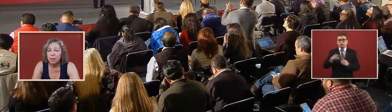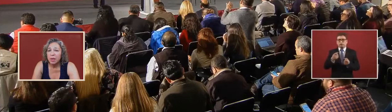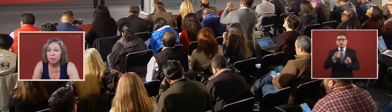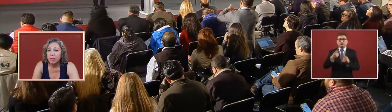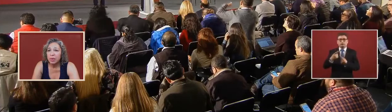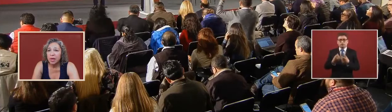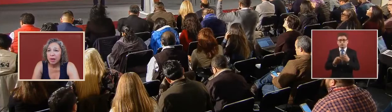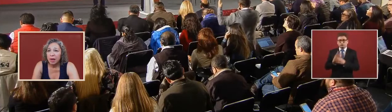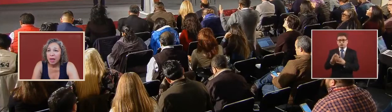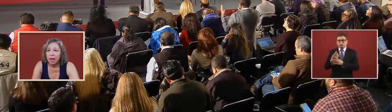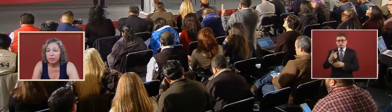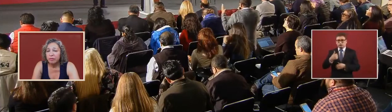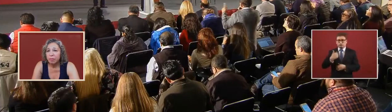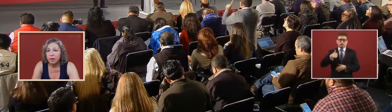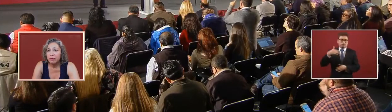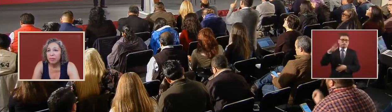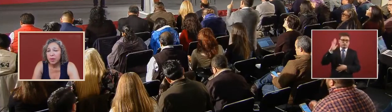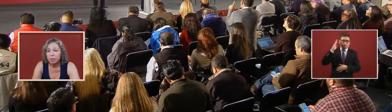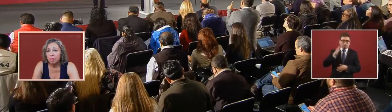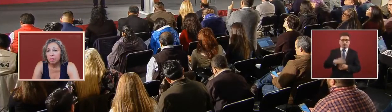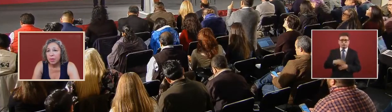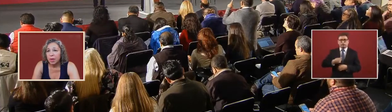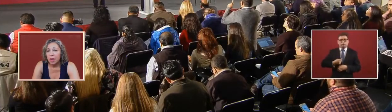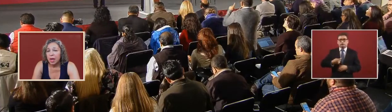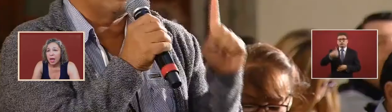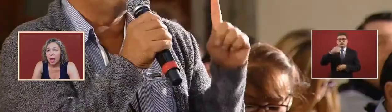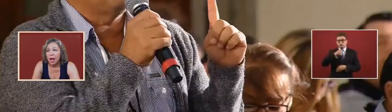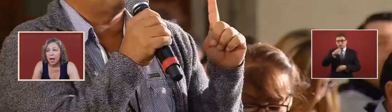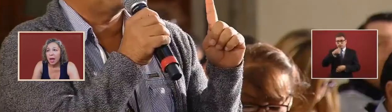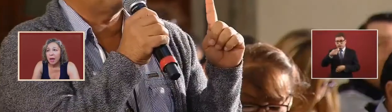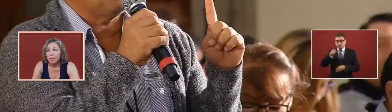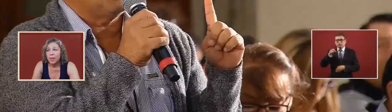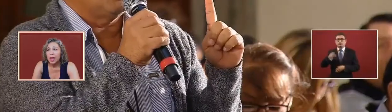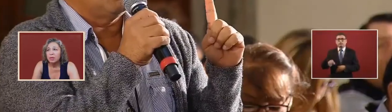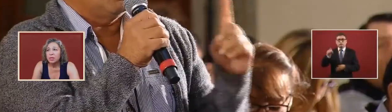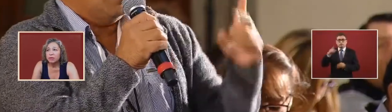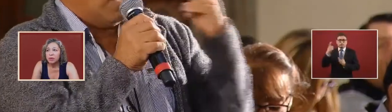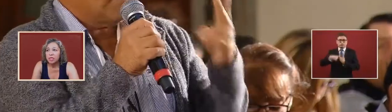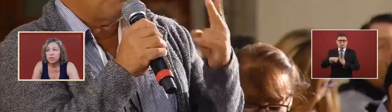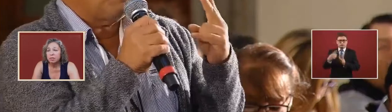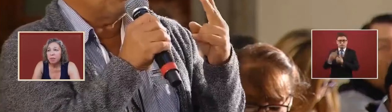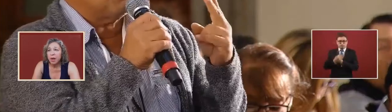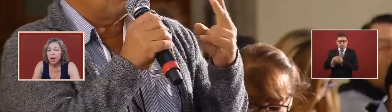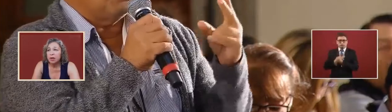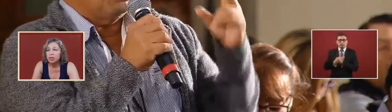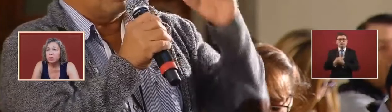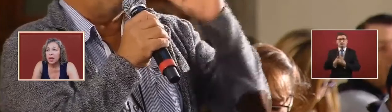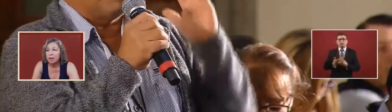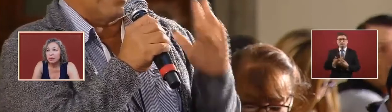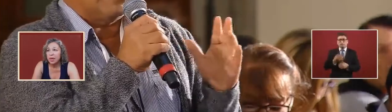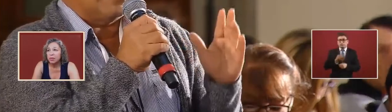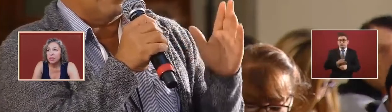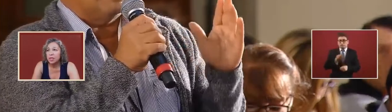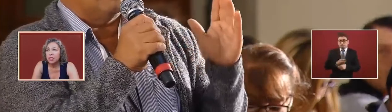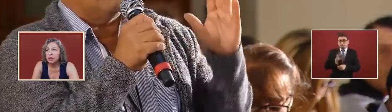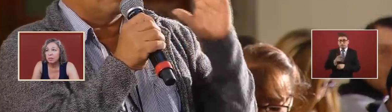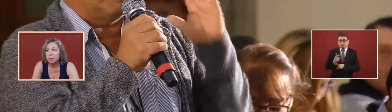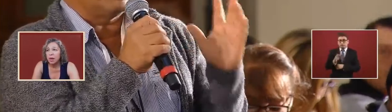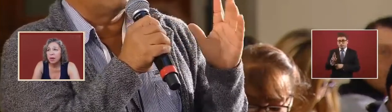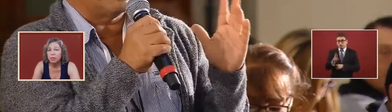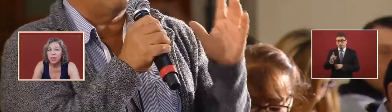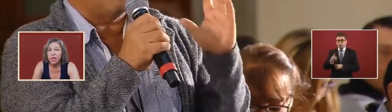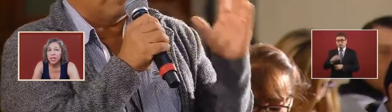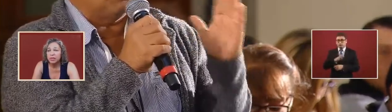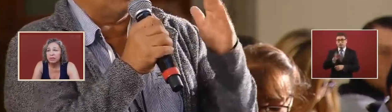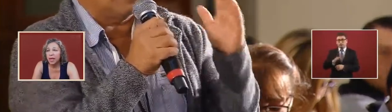a lot of people that have been from the i was the first uh newsman that was in the